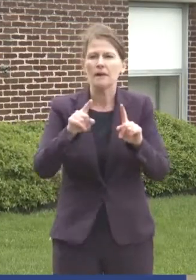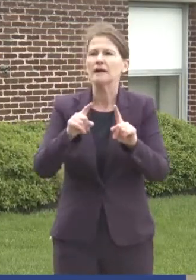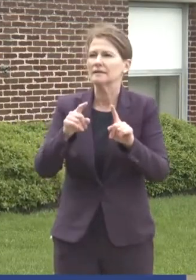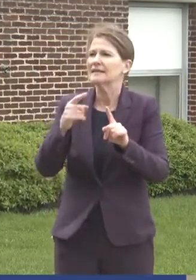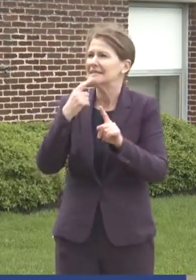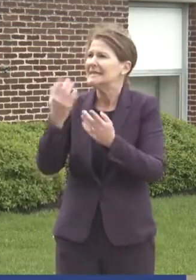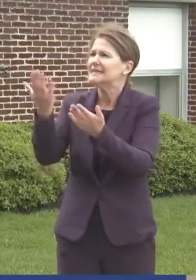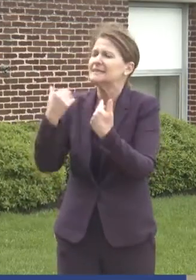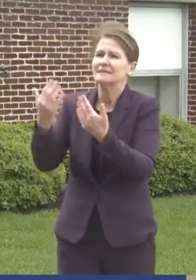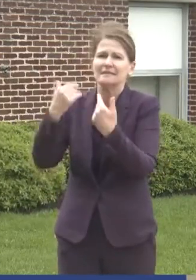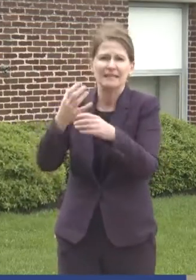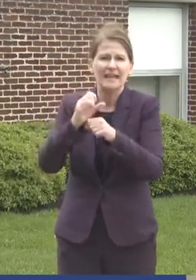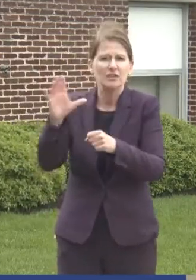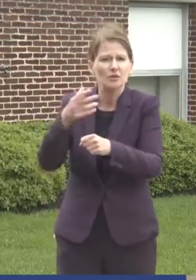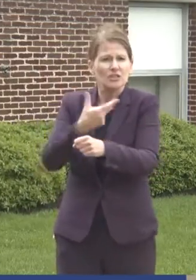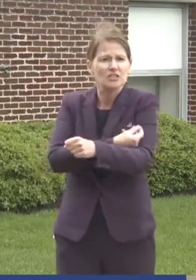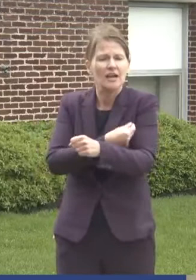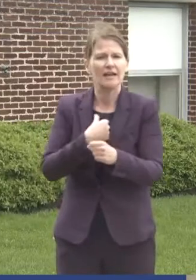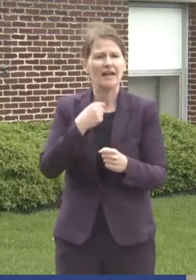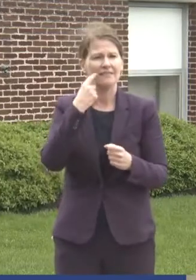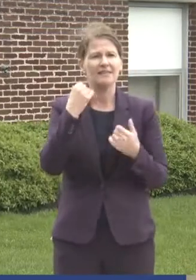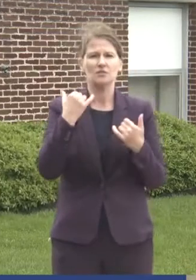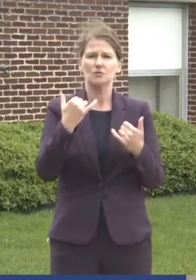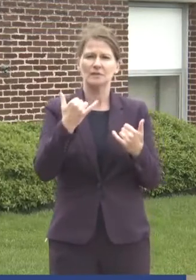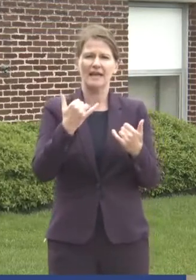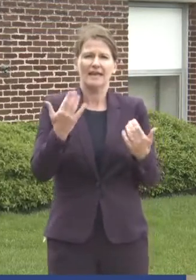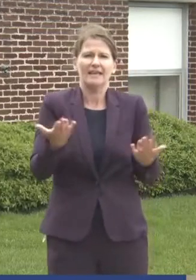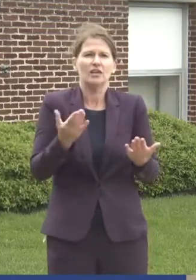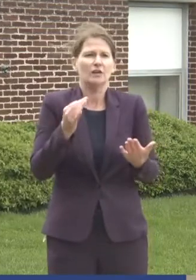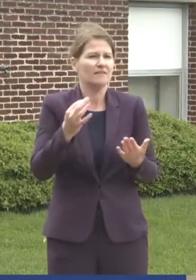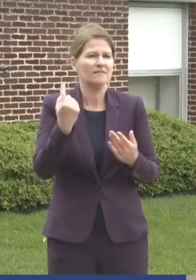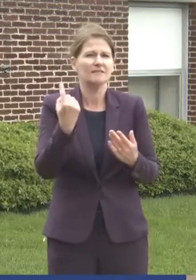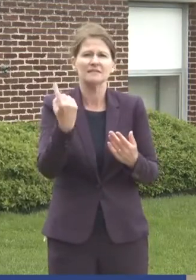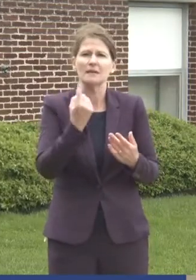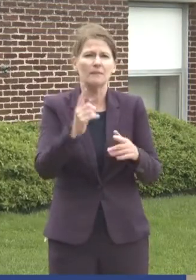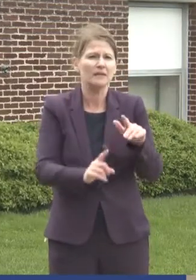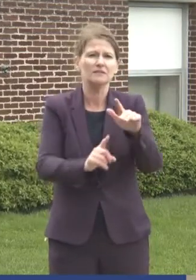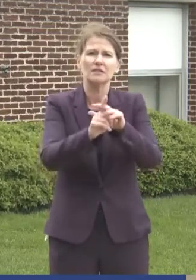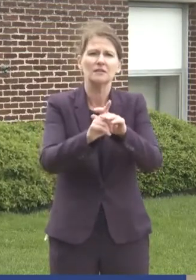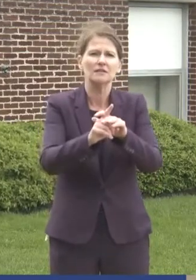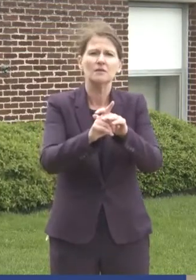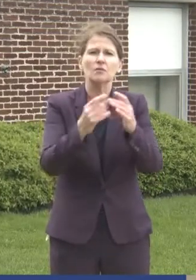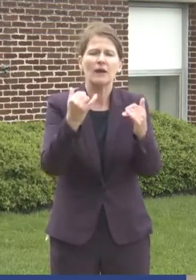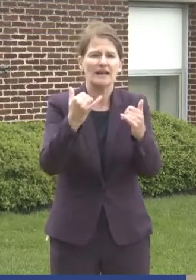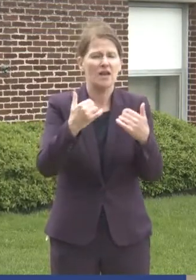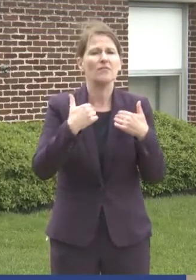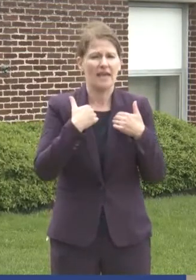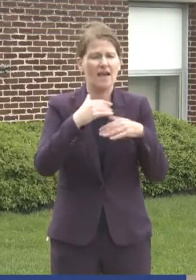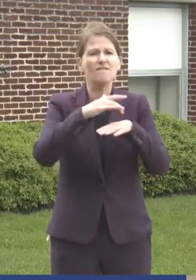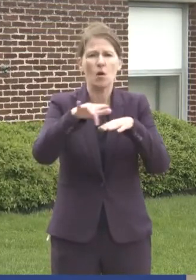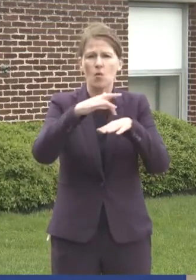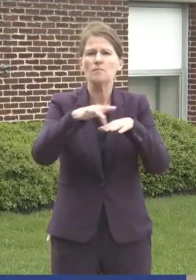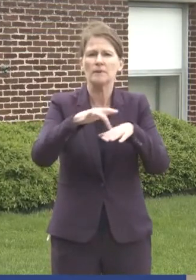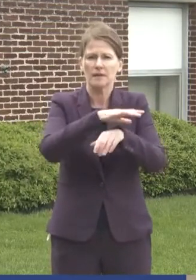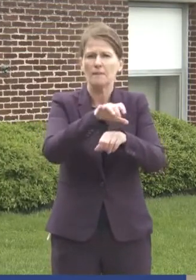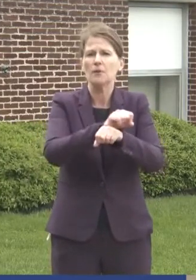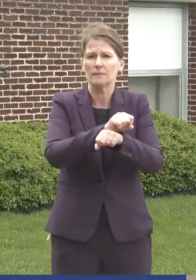get your shot. But I think today here, if somebody walks in right now, they do have open slots.